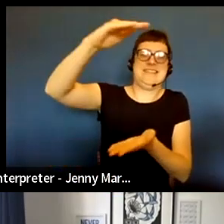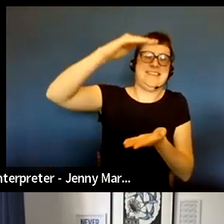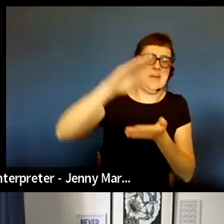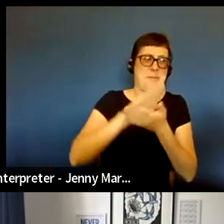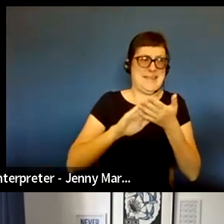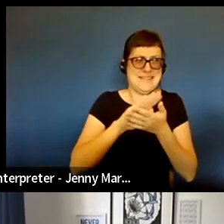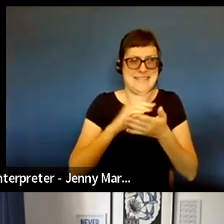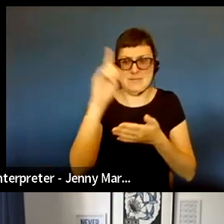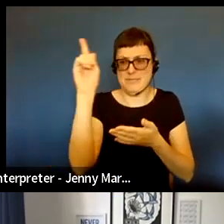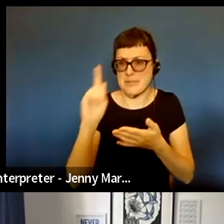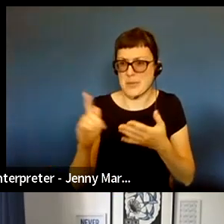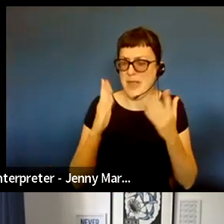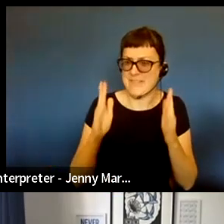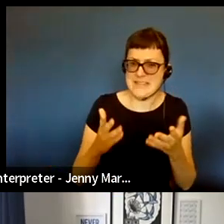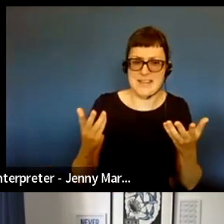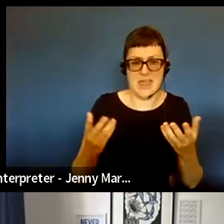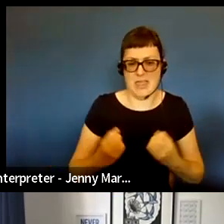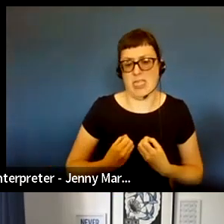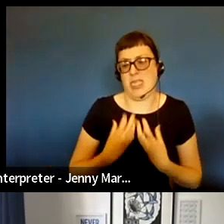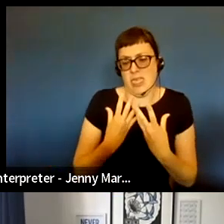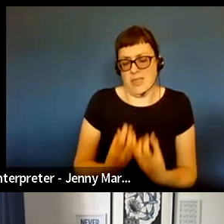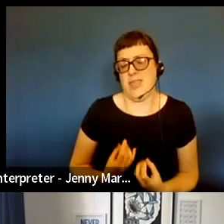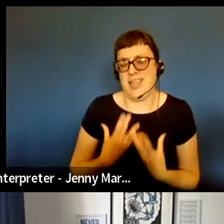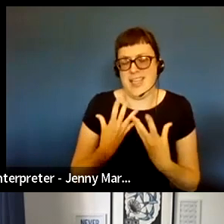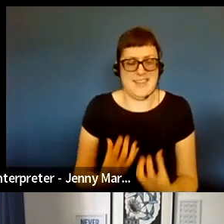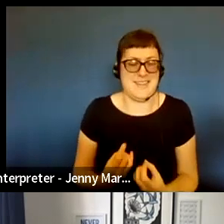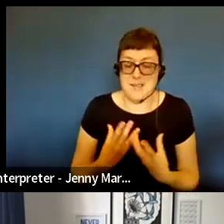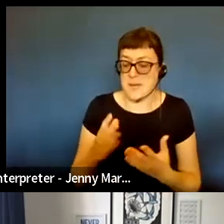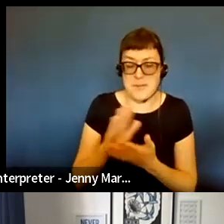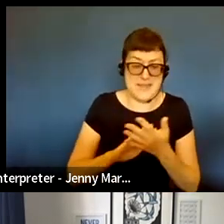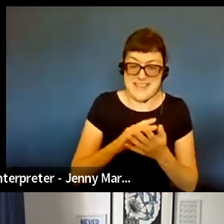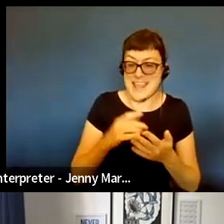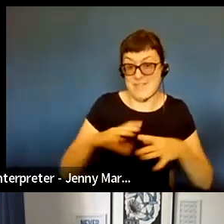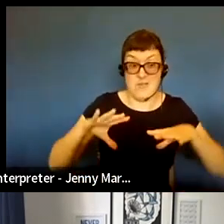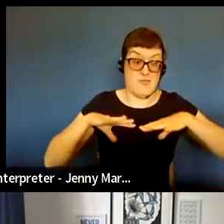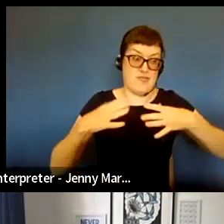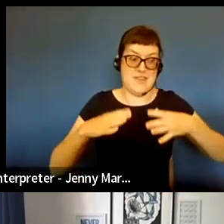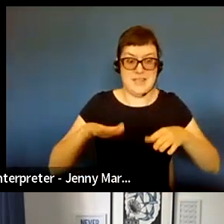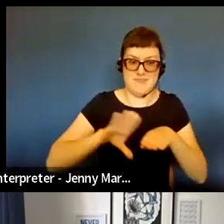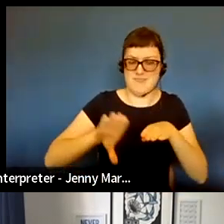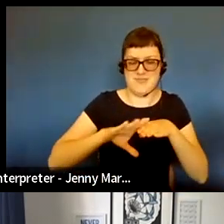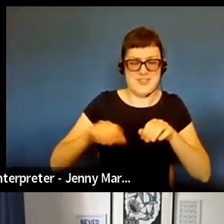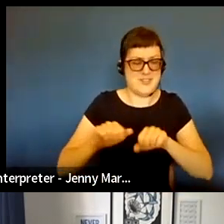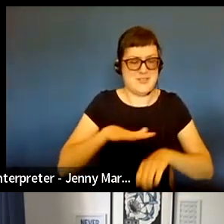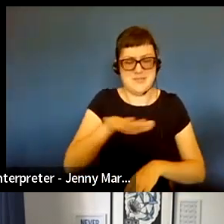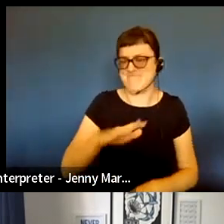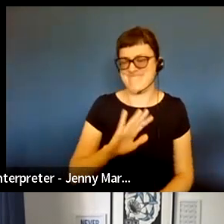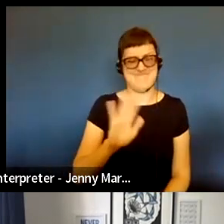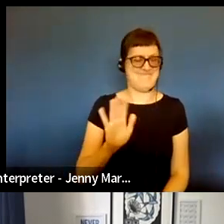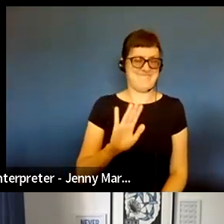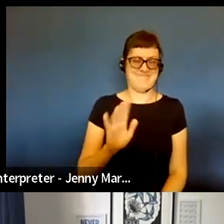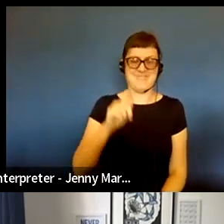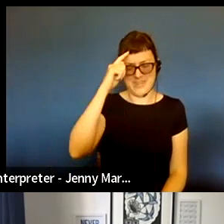people to sort of bleed onto the page just for some free space and some free resource. So we devised a